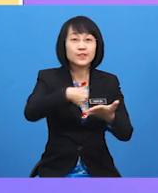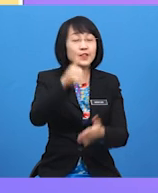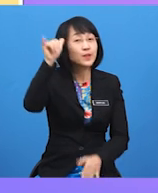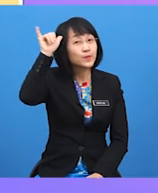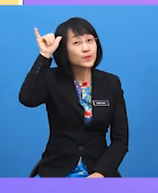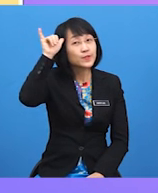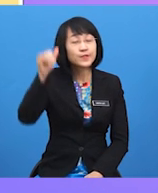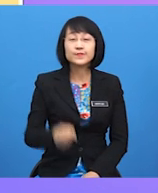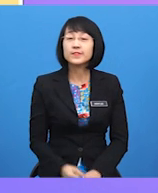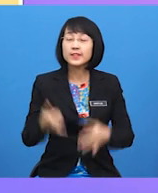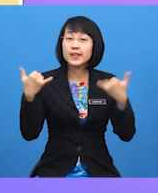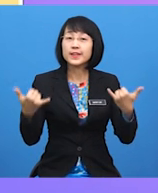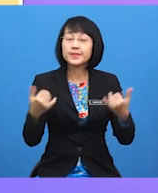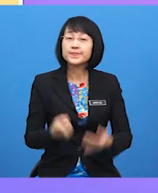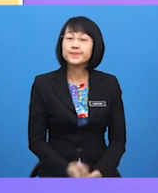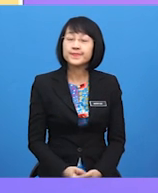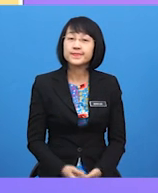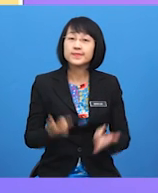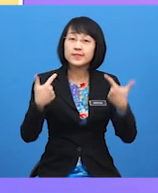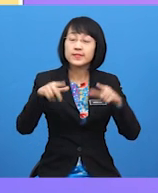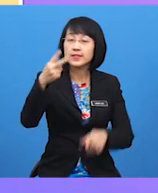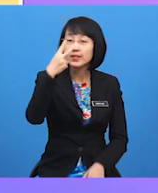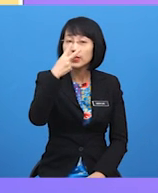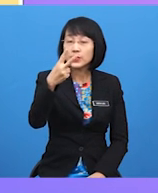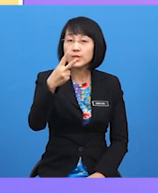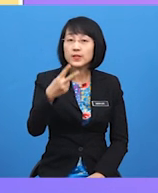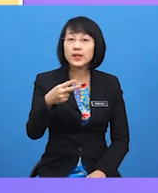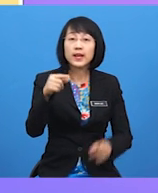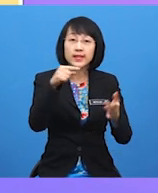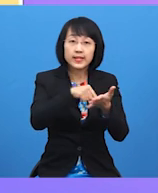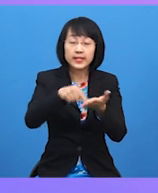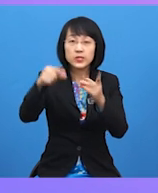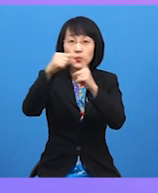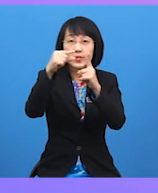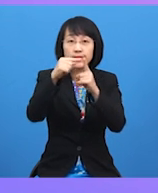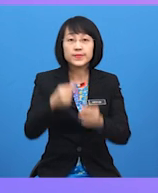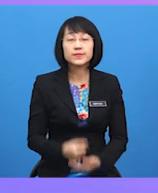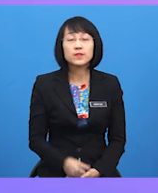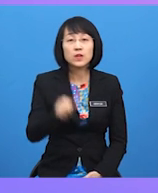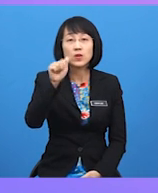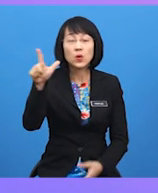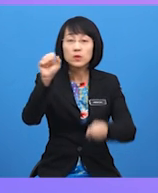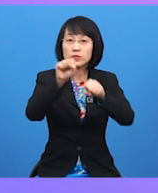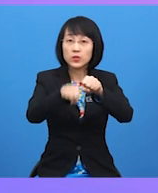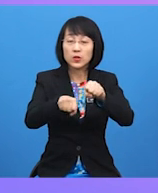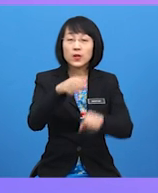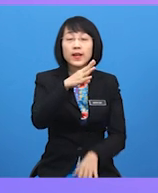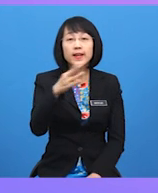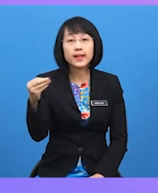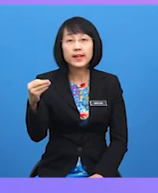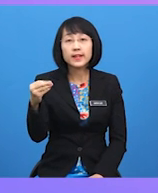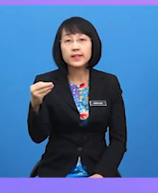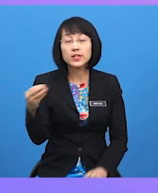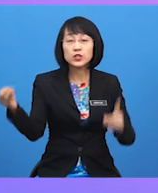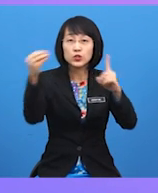Now, let's look at these words. Also, and